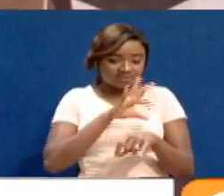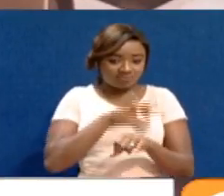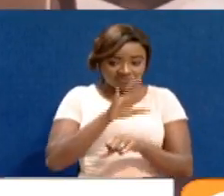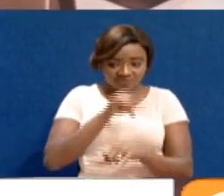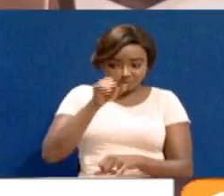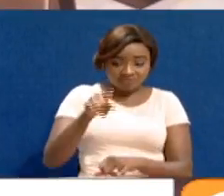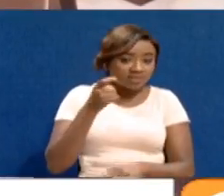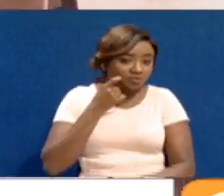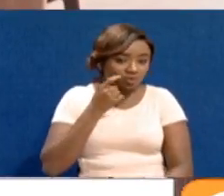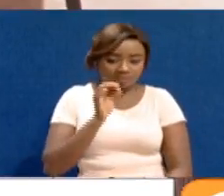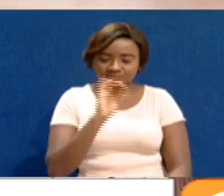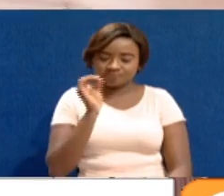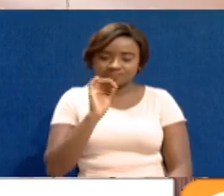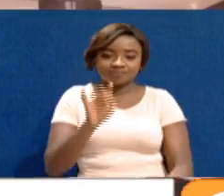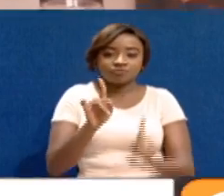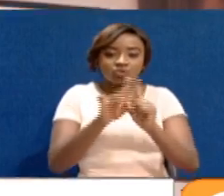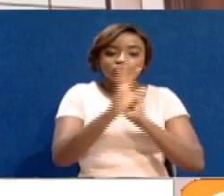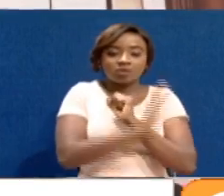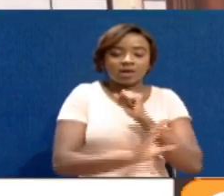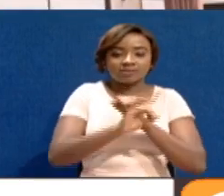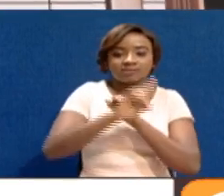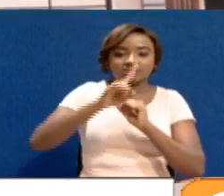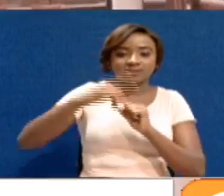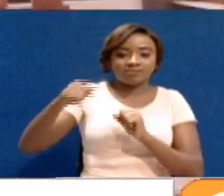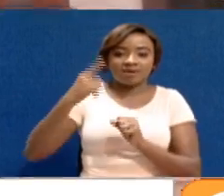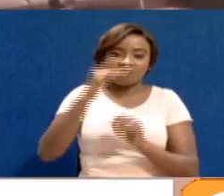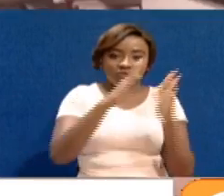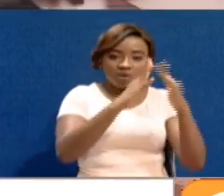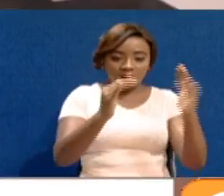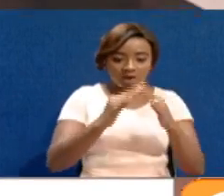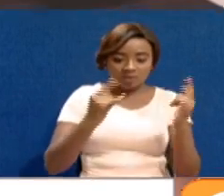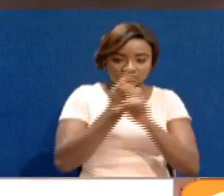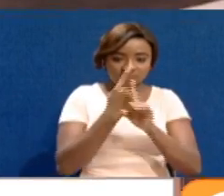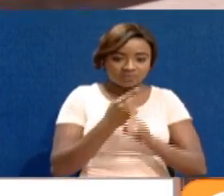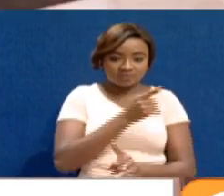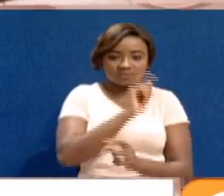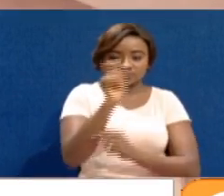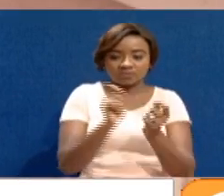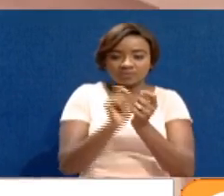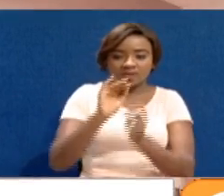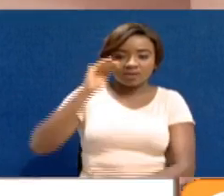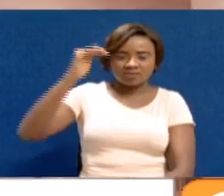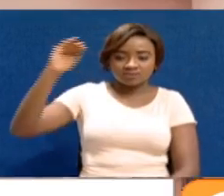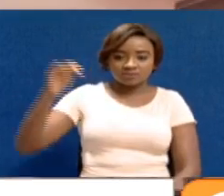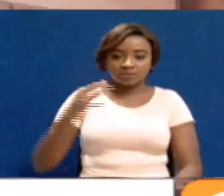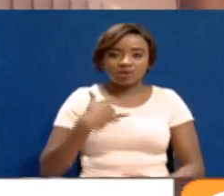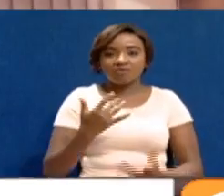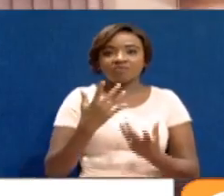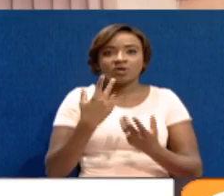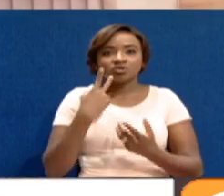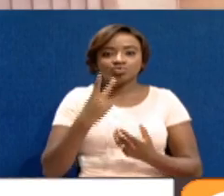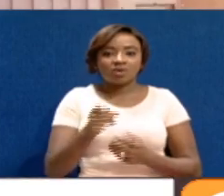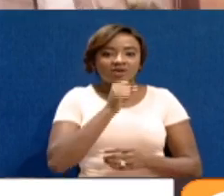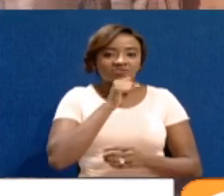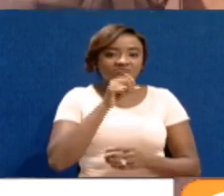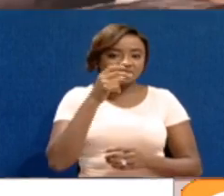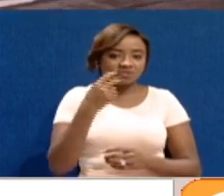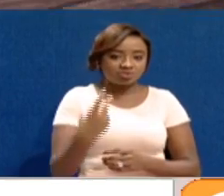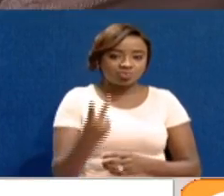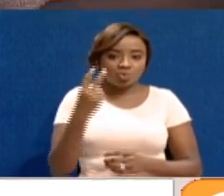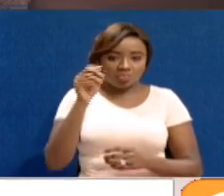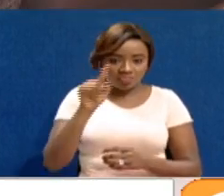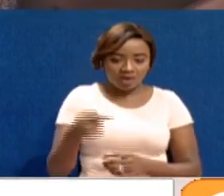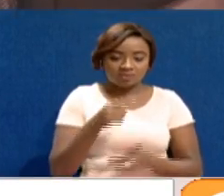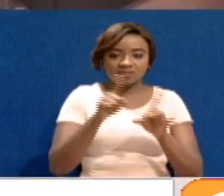The country's demand for housing units, especially in urban areas, is estimated at 250,000 against an estimated supply of